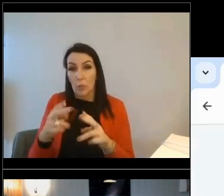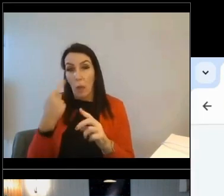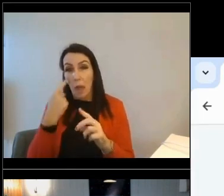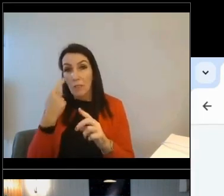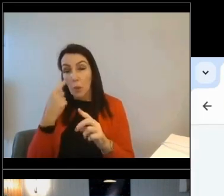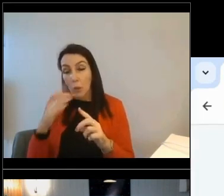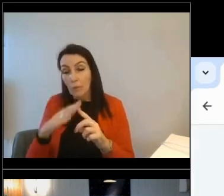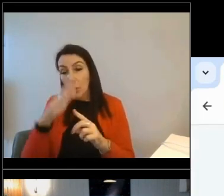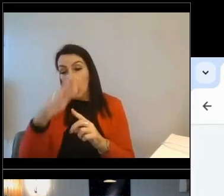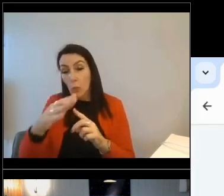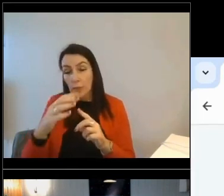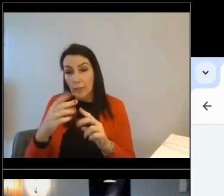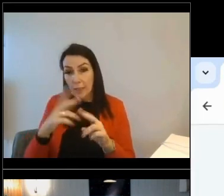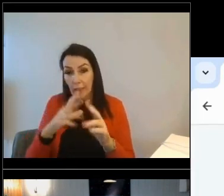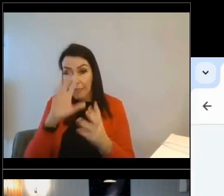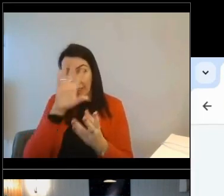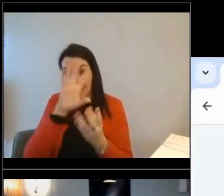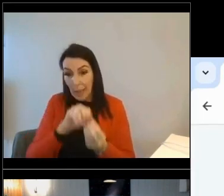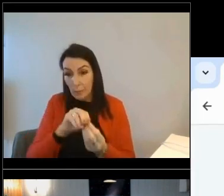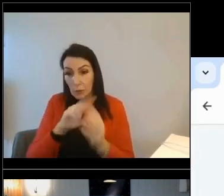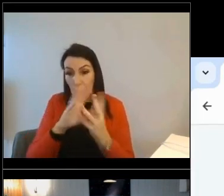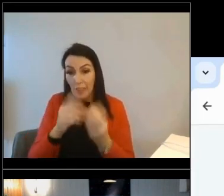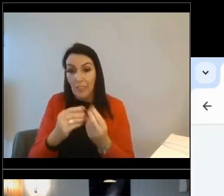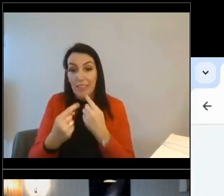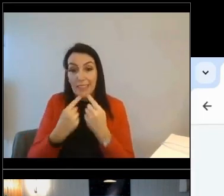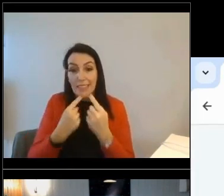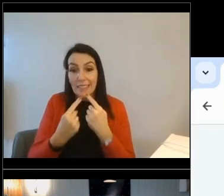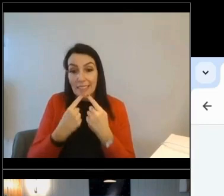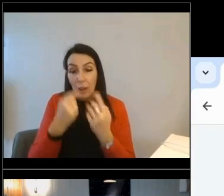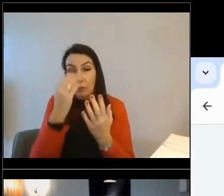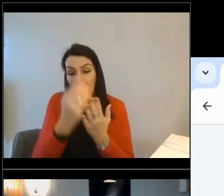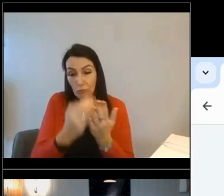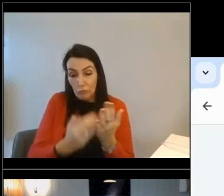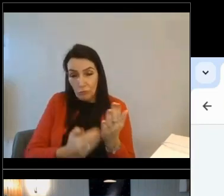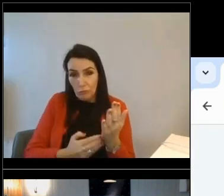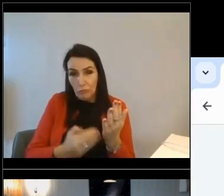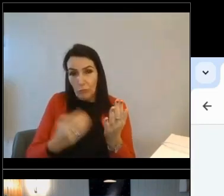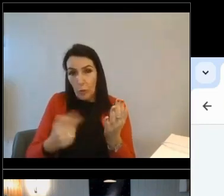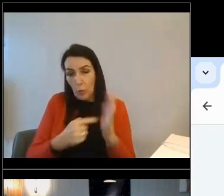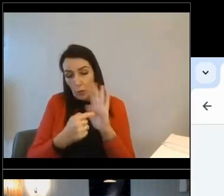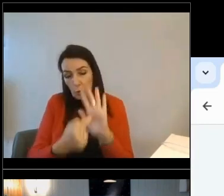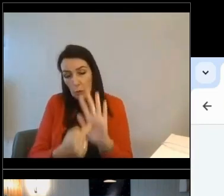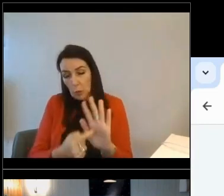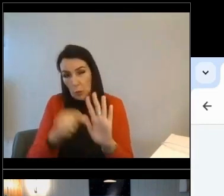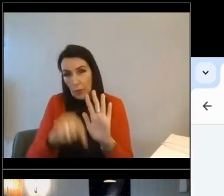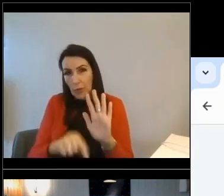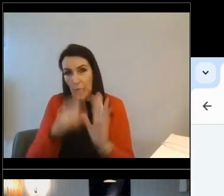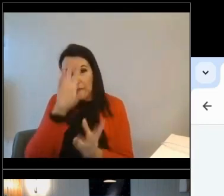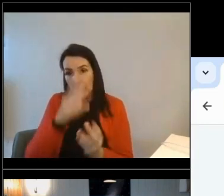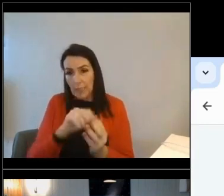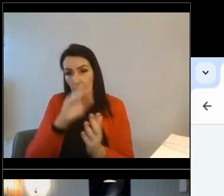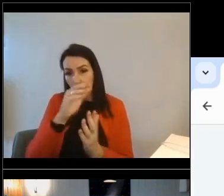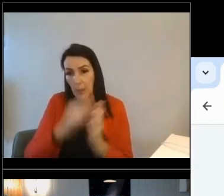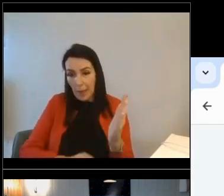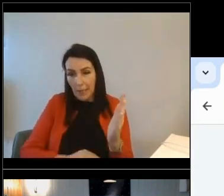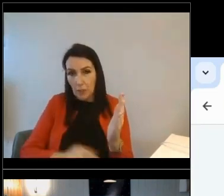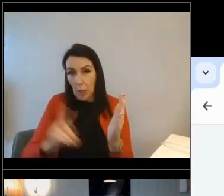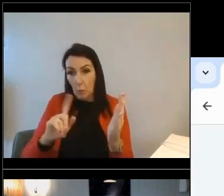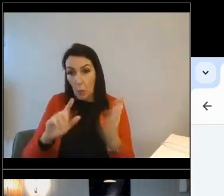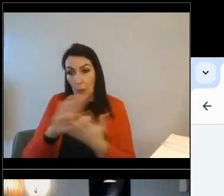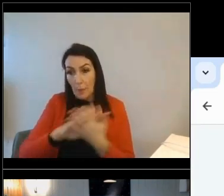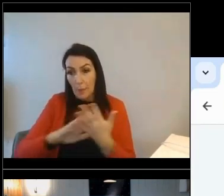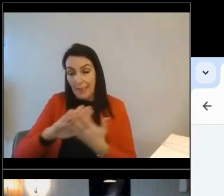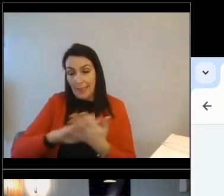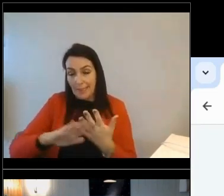we've captured all the data about what the home is doing currently, and we're presenting here a summary page on what that really means before